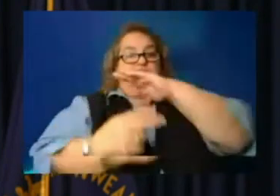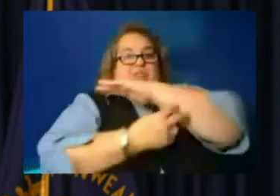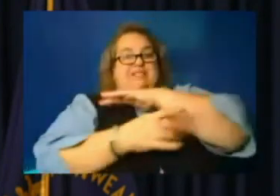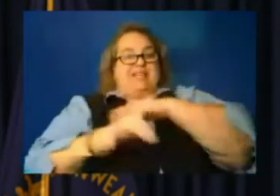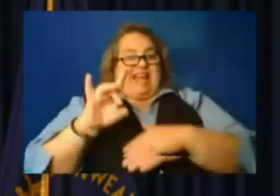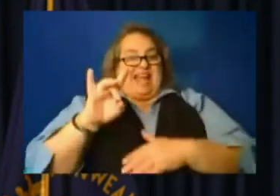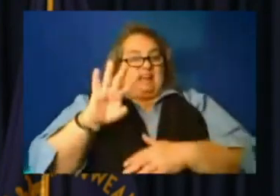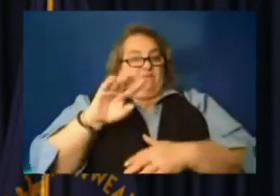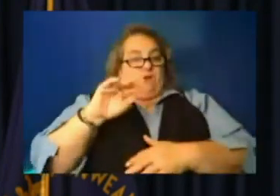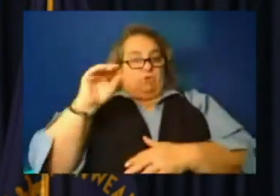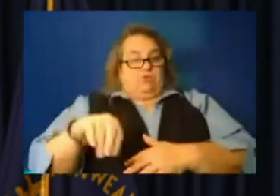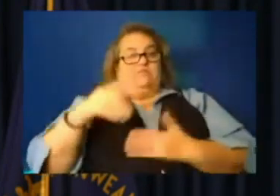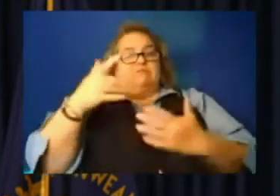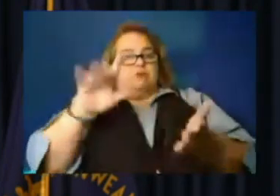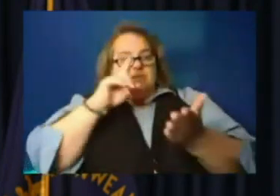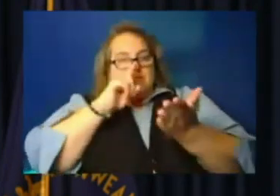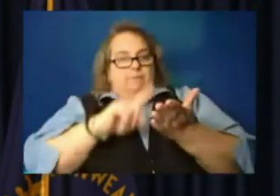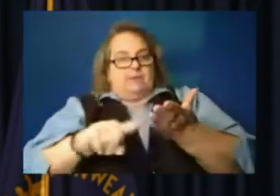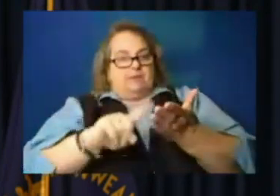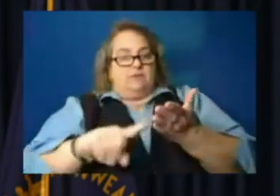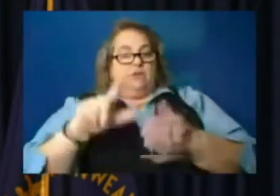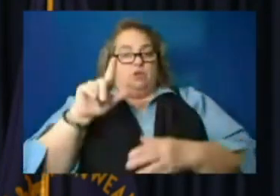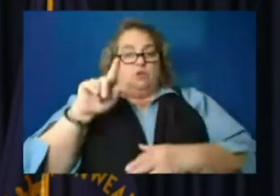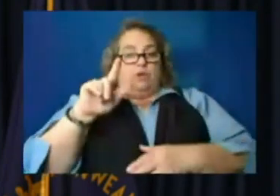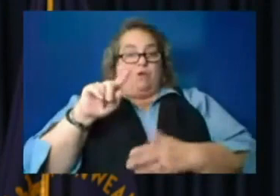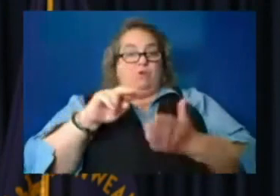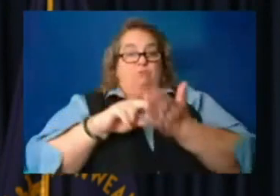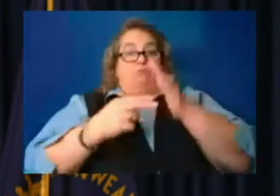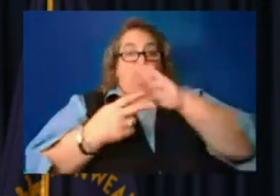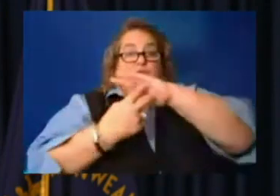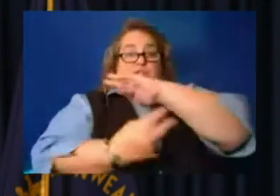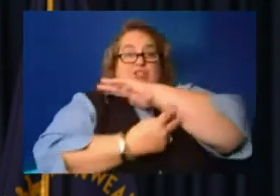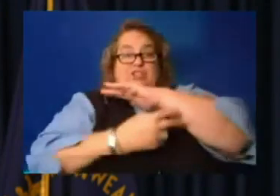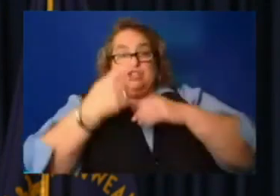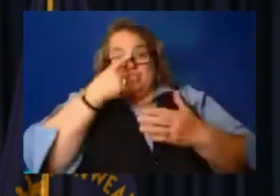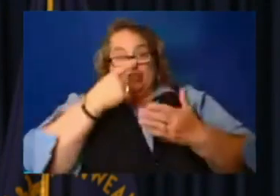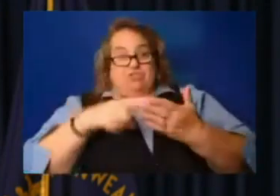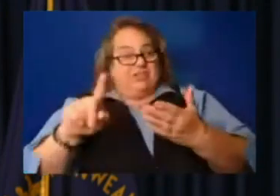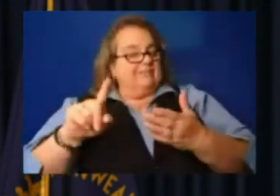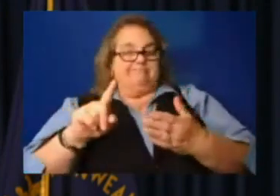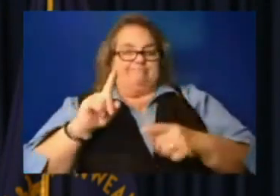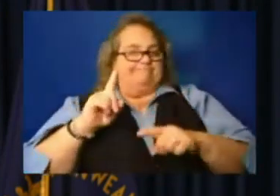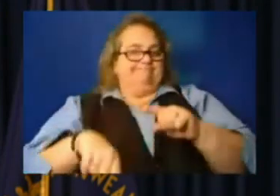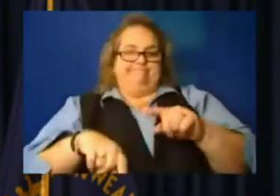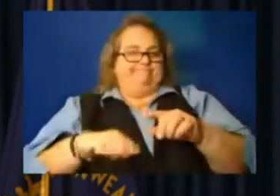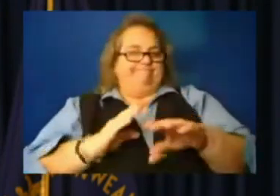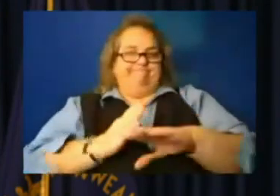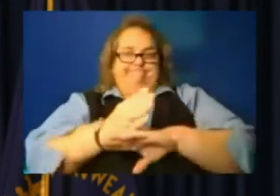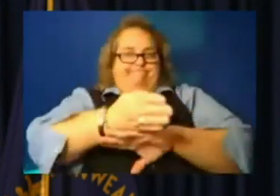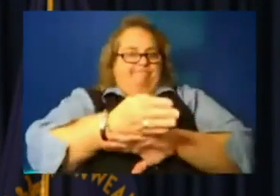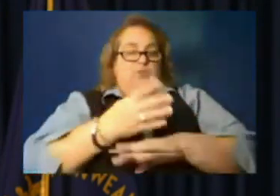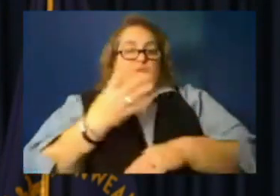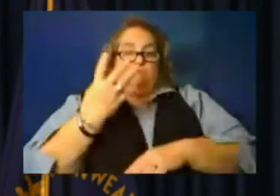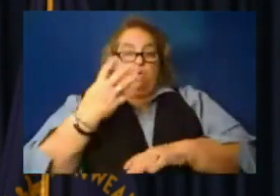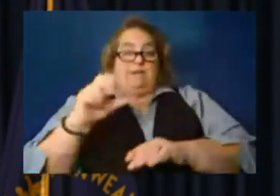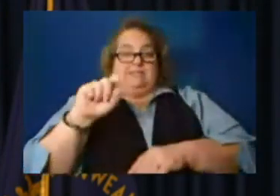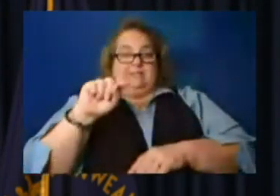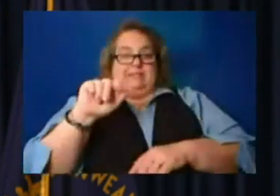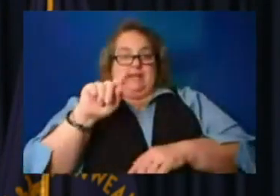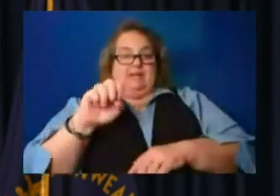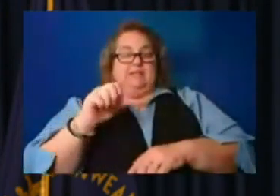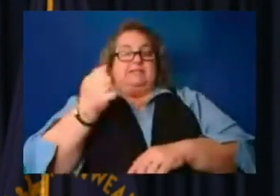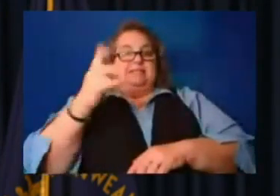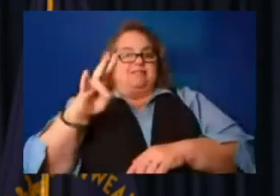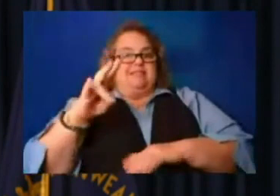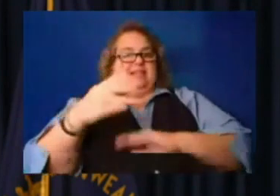inspected. 21 bridges that have been checked are still impassable. Four are state bridges, 17 are county bridges. Uh,